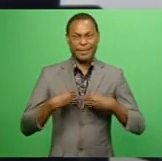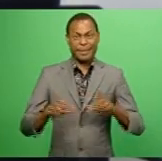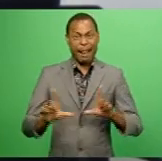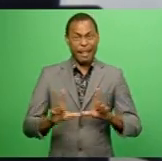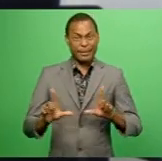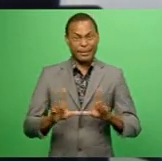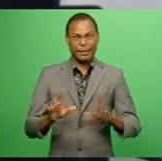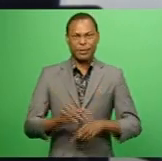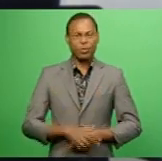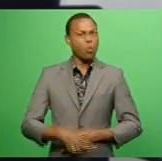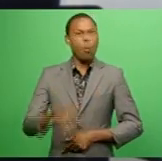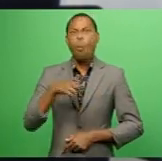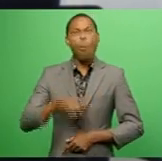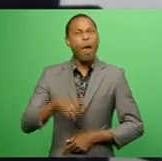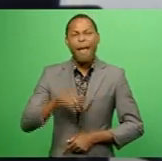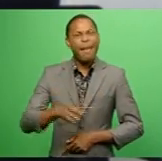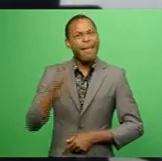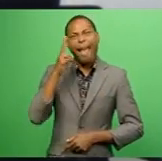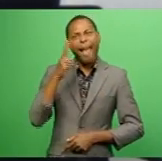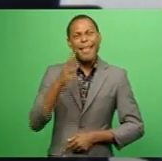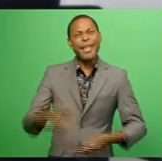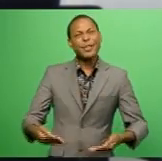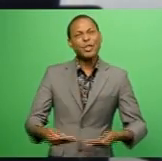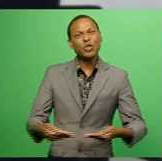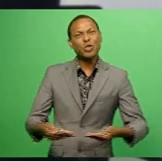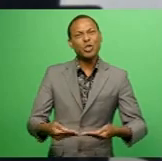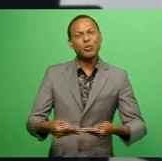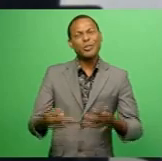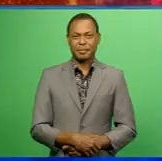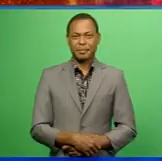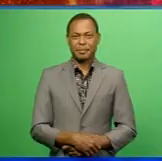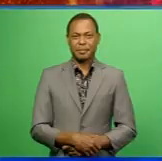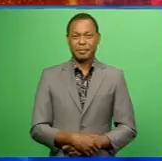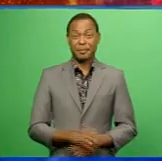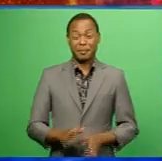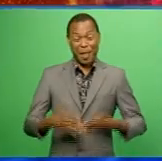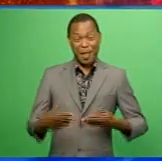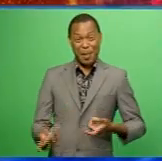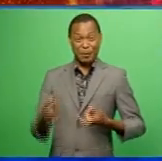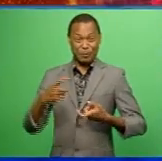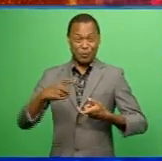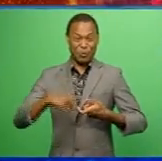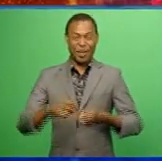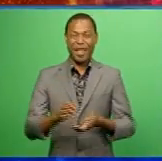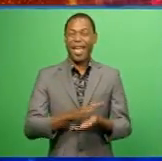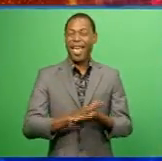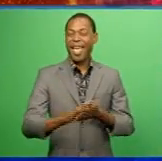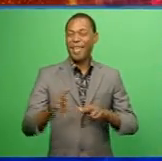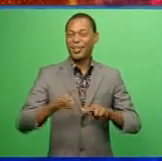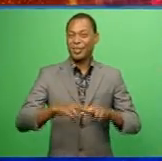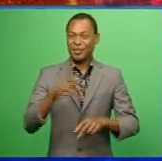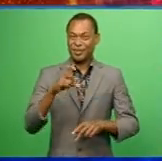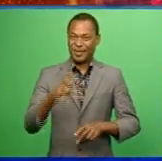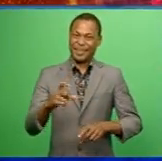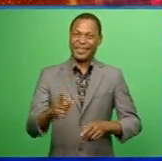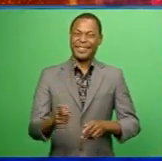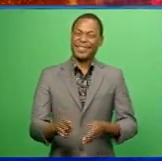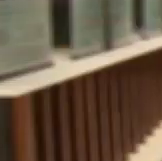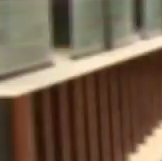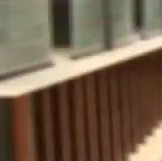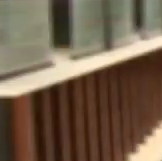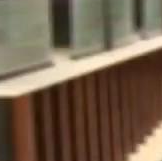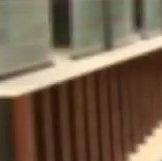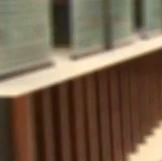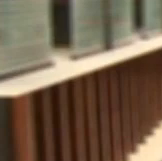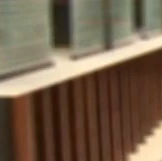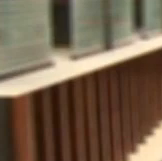Why would we go ahead and introduce another licensing fee? We now join Sinifa from HFC Bank with the latest from the money market.